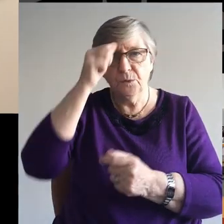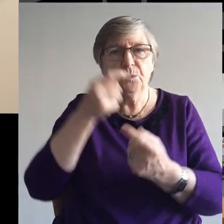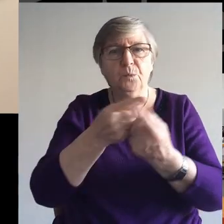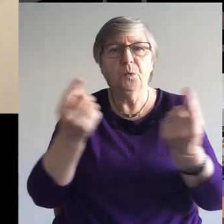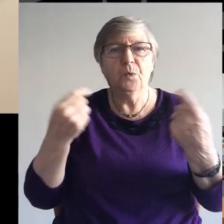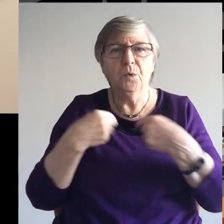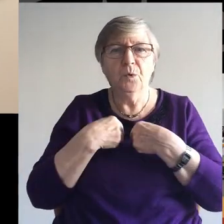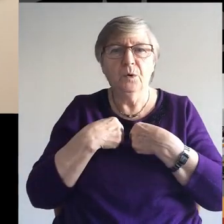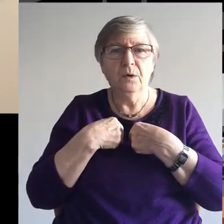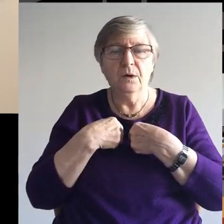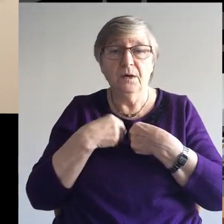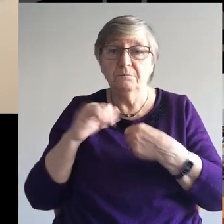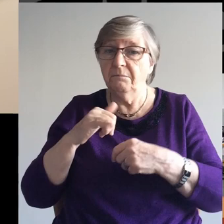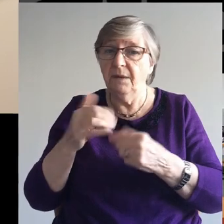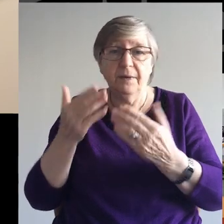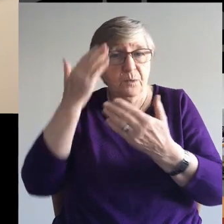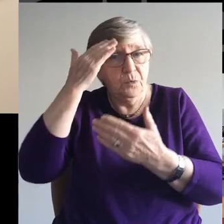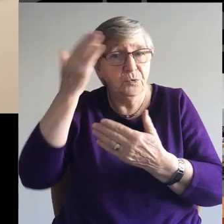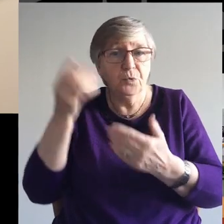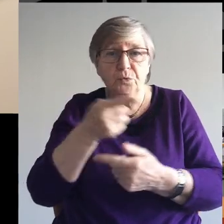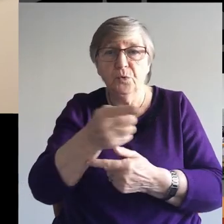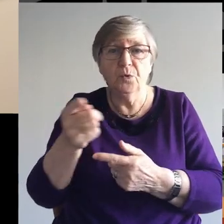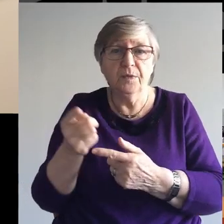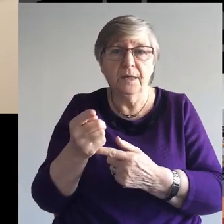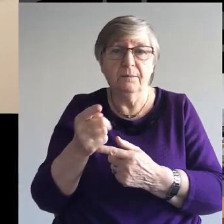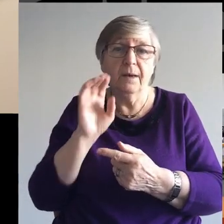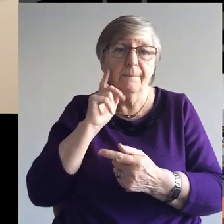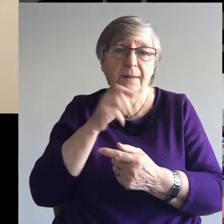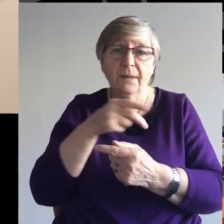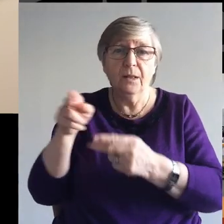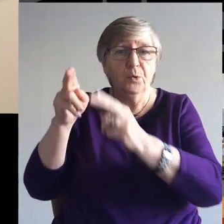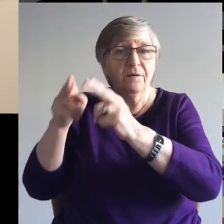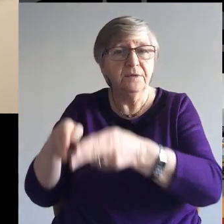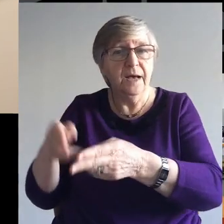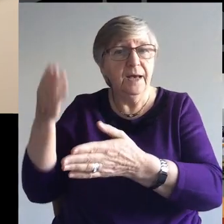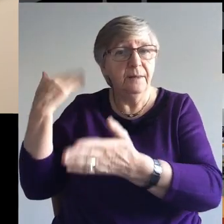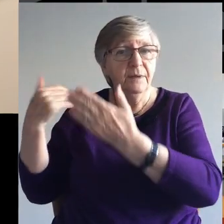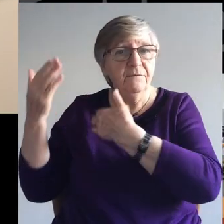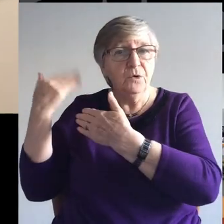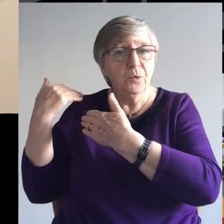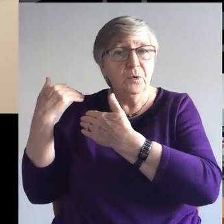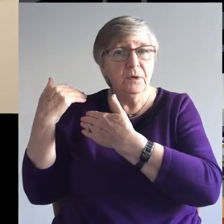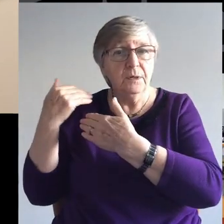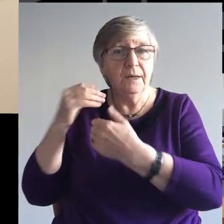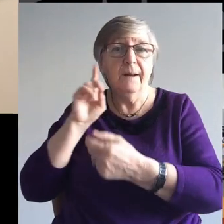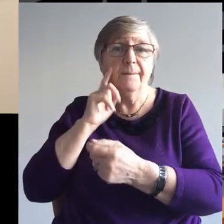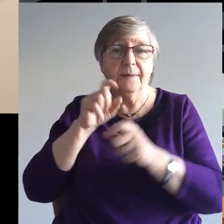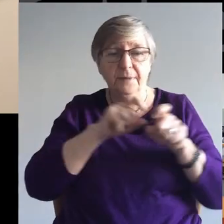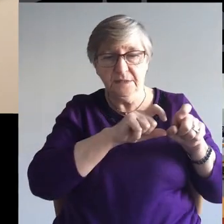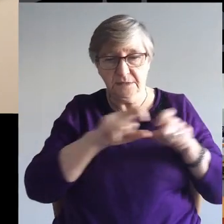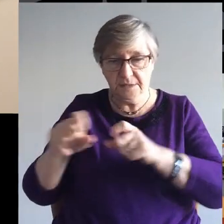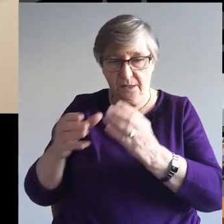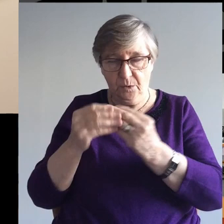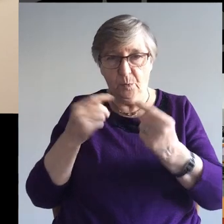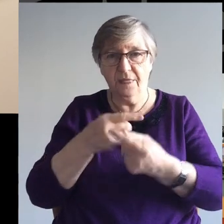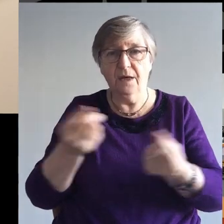for those who have gone before us and those who are still with us.